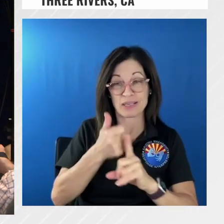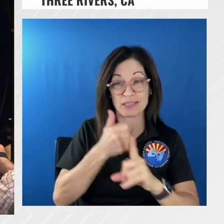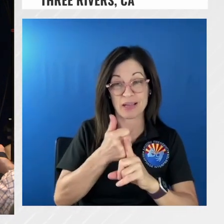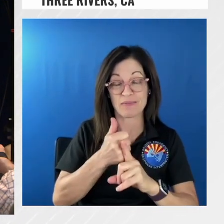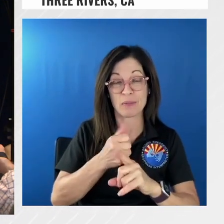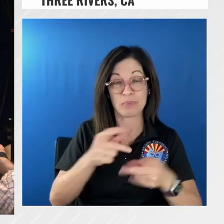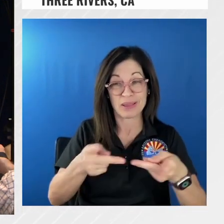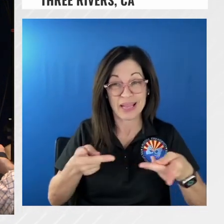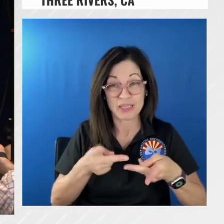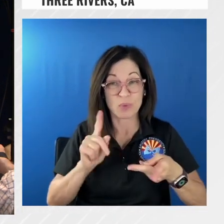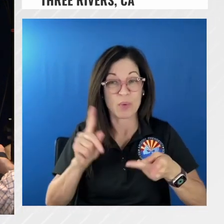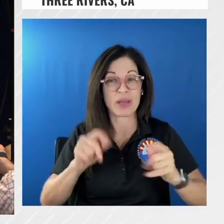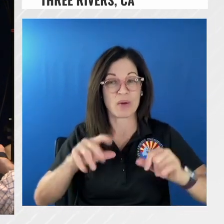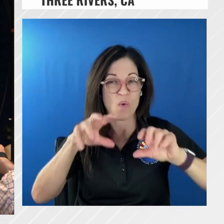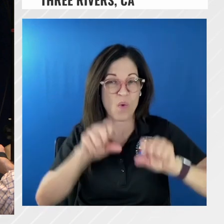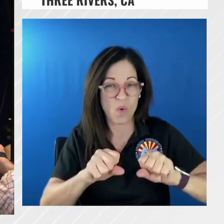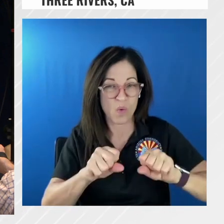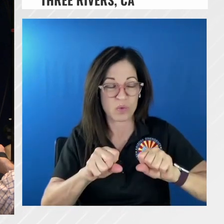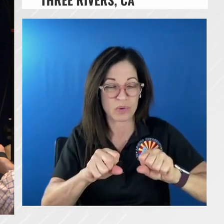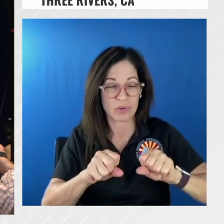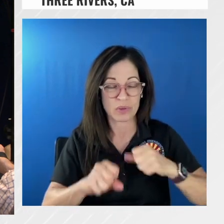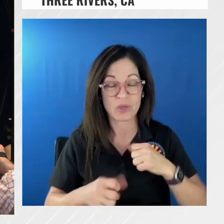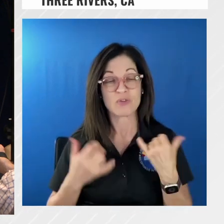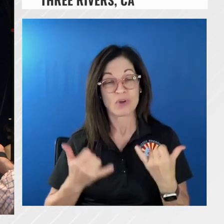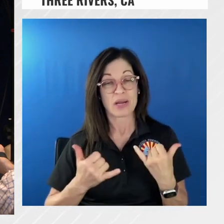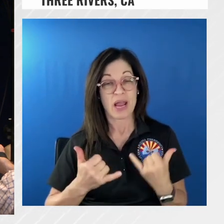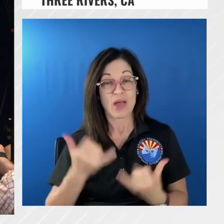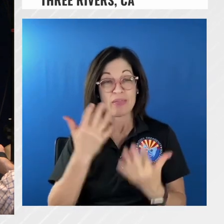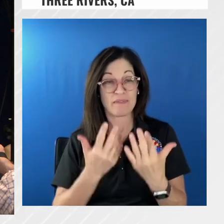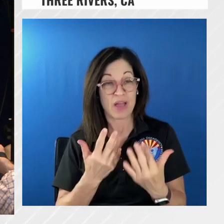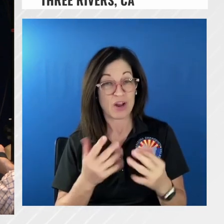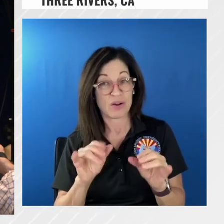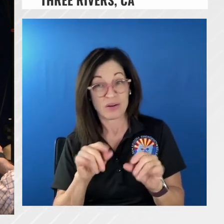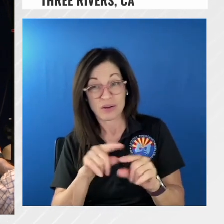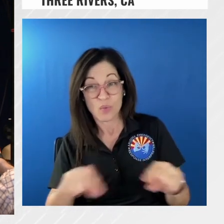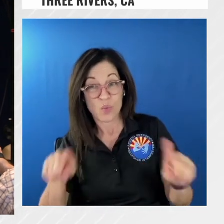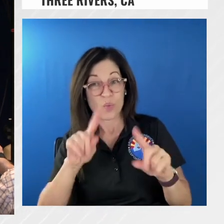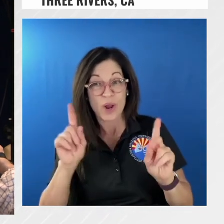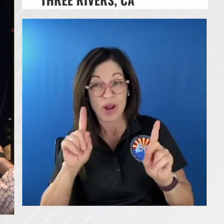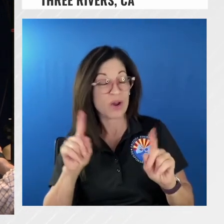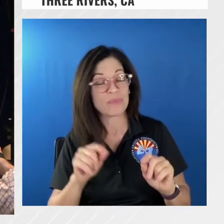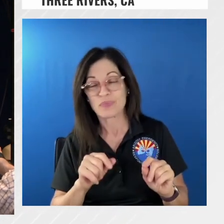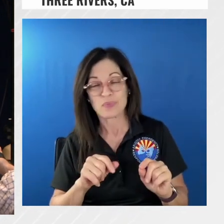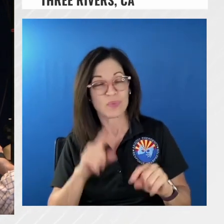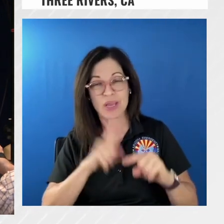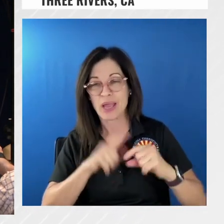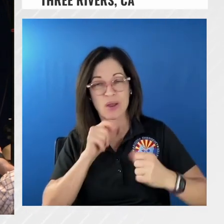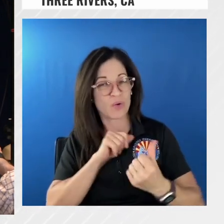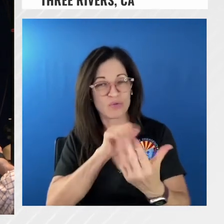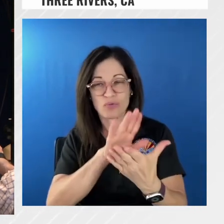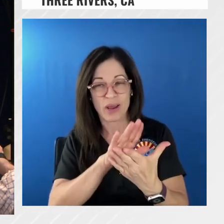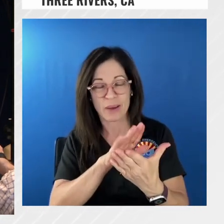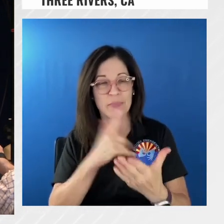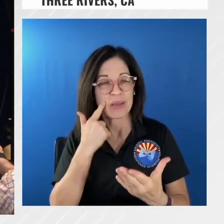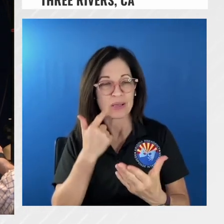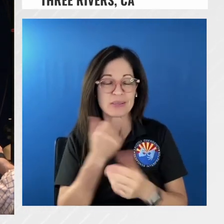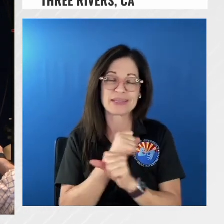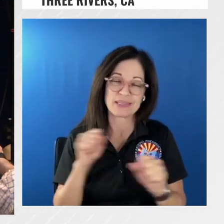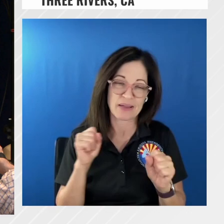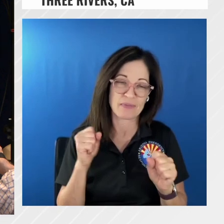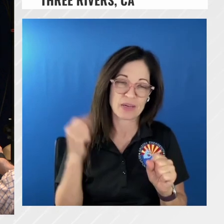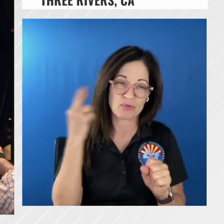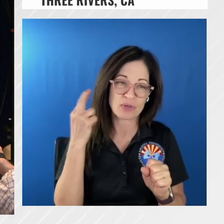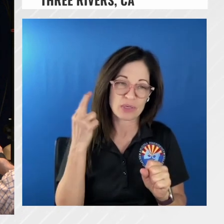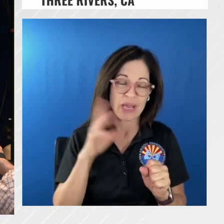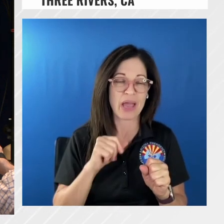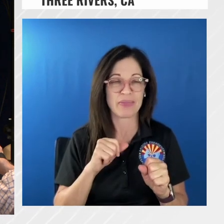fire so right now where the fire is currently sitting there's not a viable option for us to go direct after it just because of safety concerns and how steep the